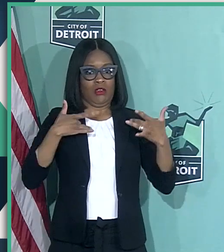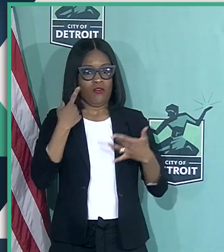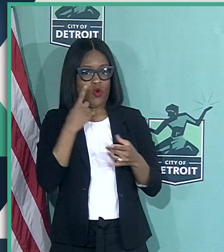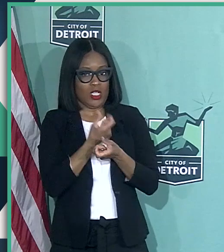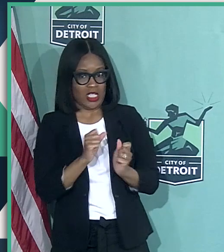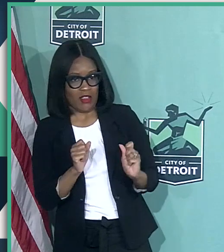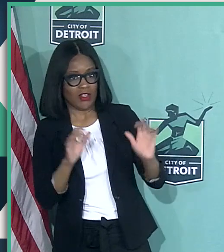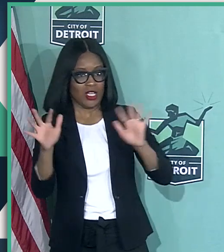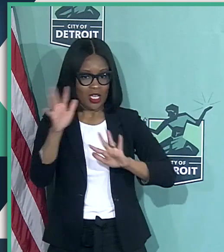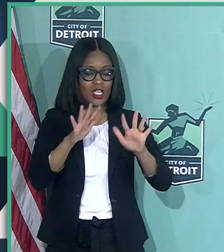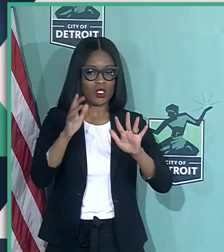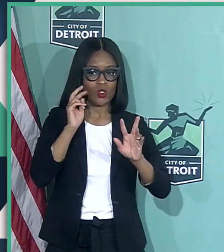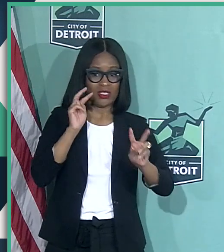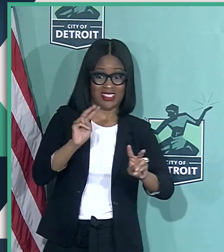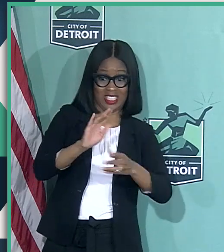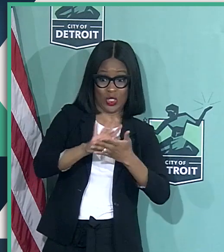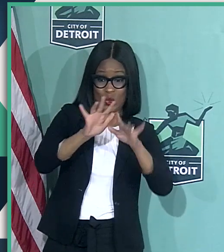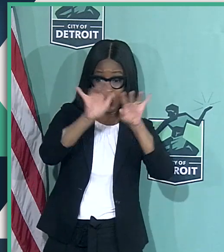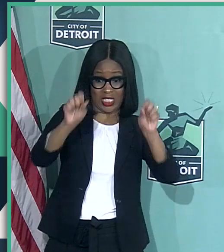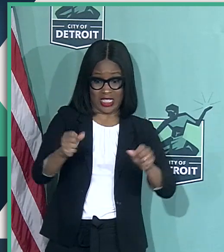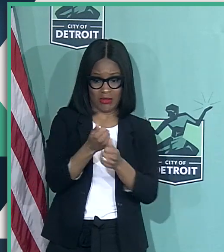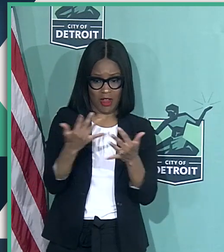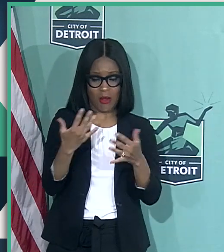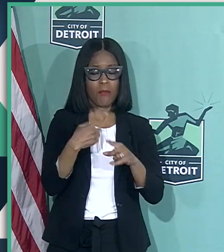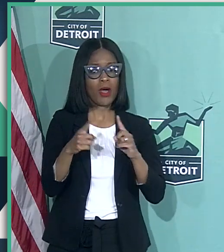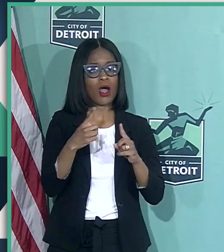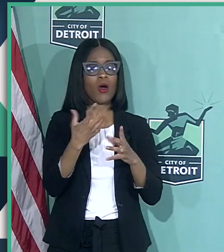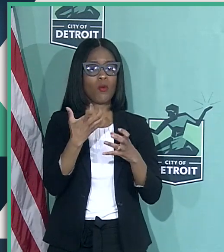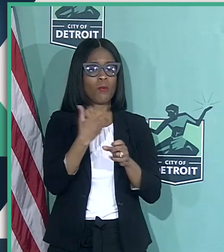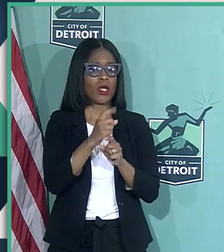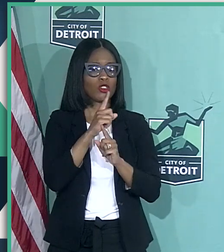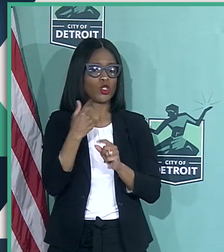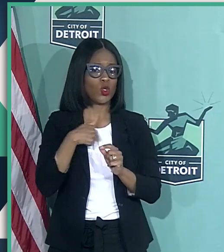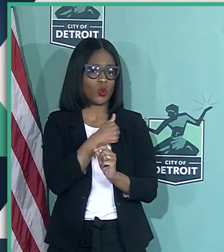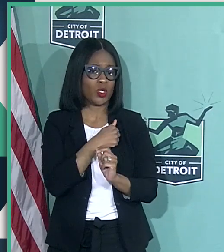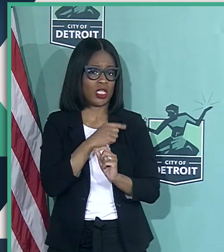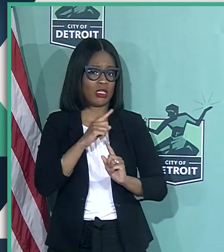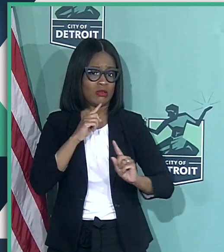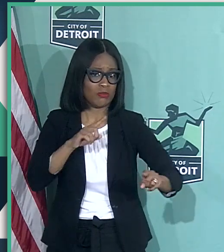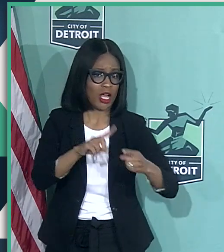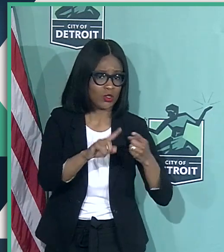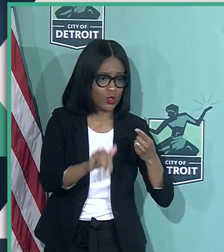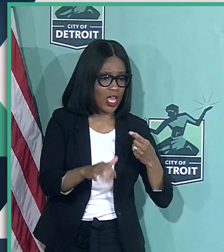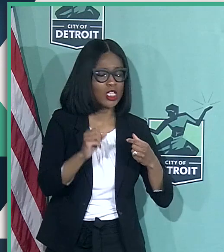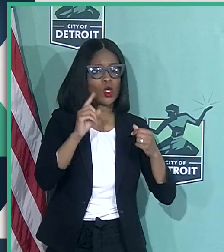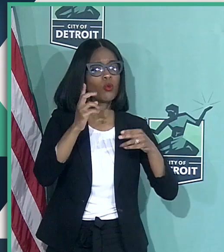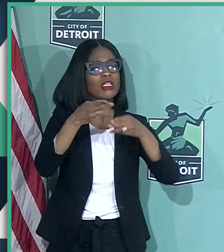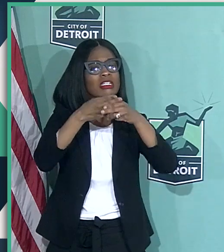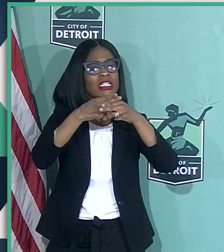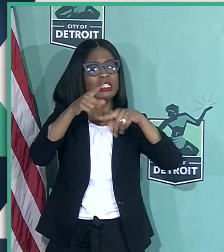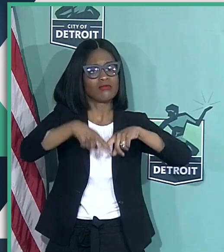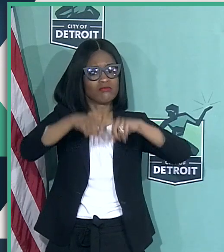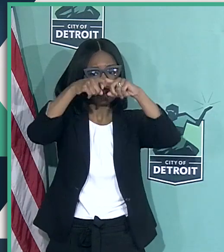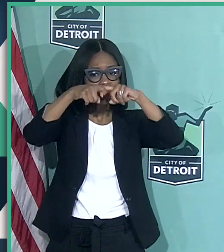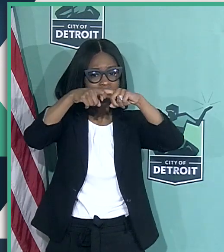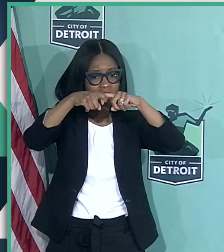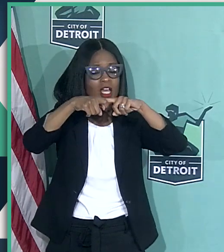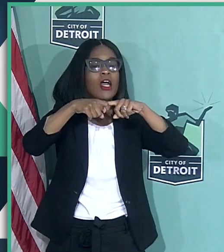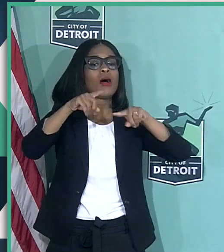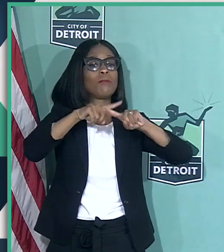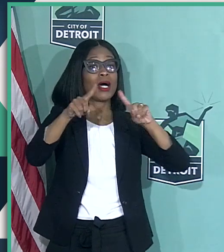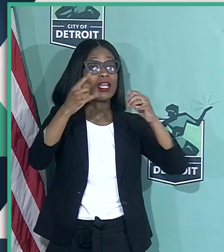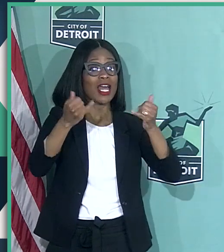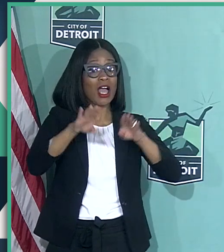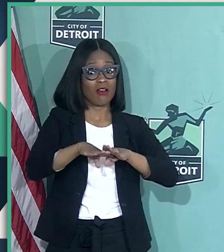the school system, we wanted to make sure we were being responsive. So we temporarily stopped the academy. The academy is up and